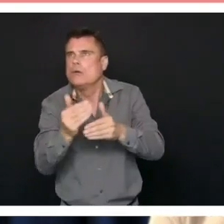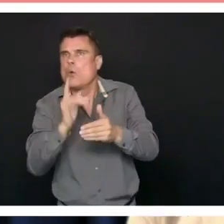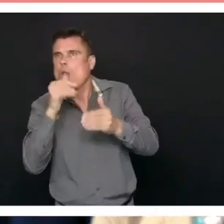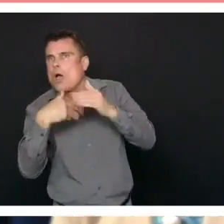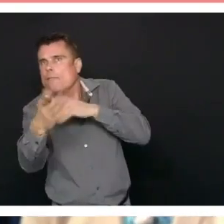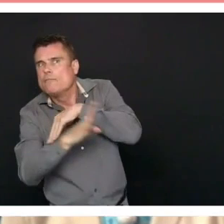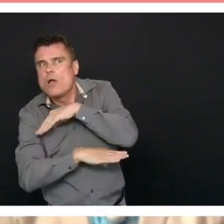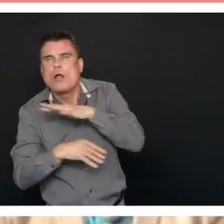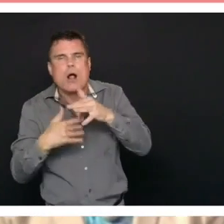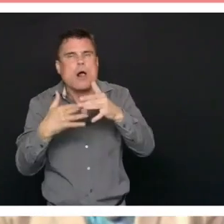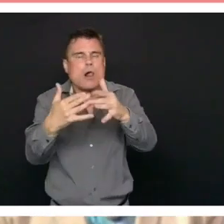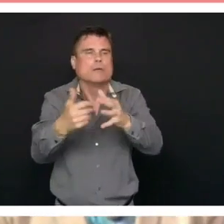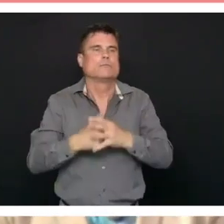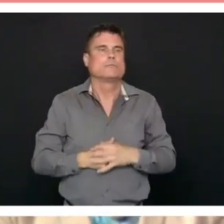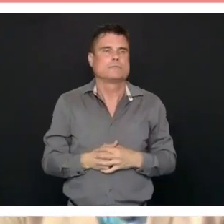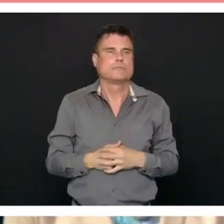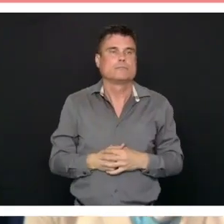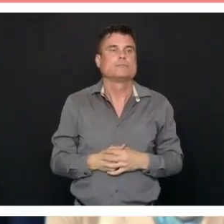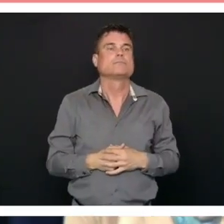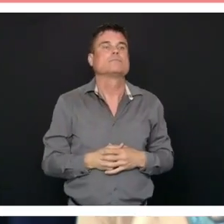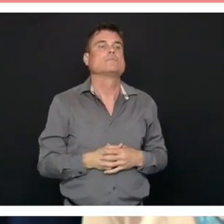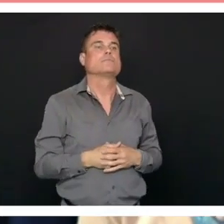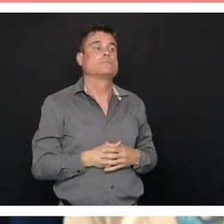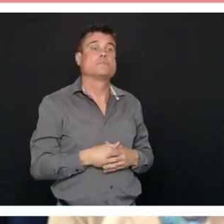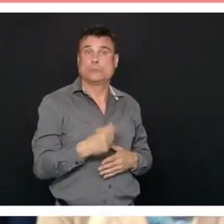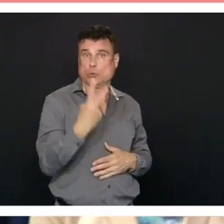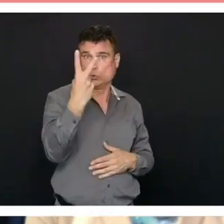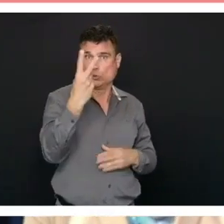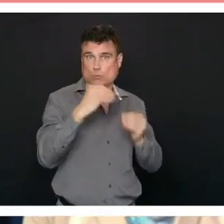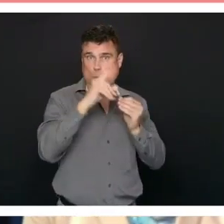We have time for two more questions. The first is from Nomi Mukanda.